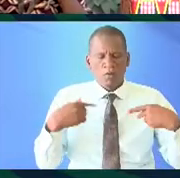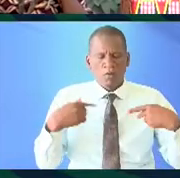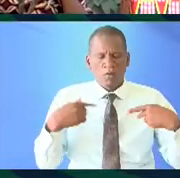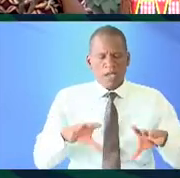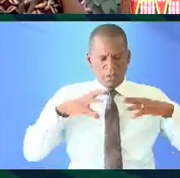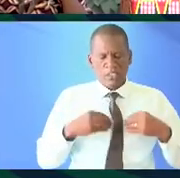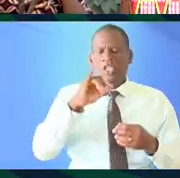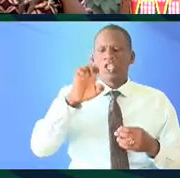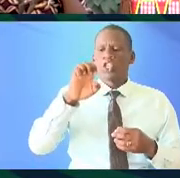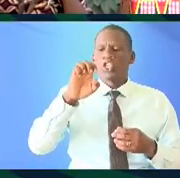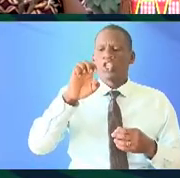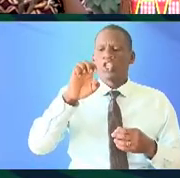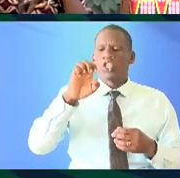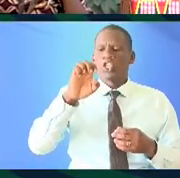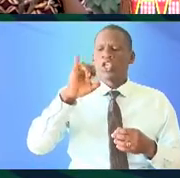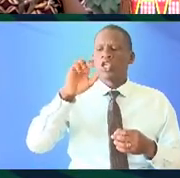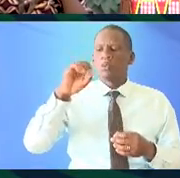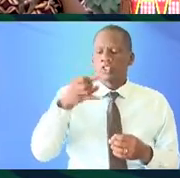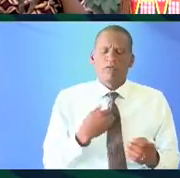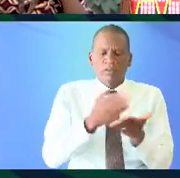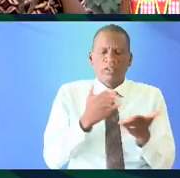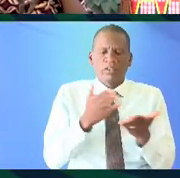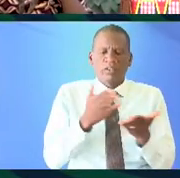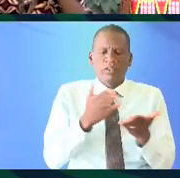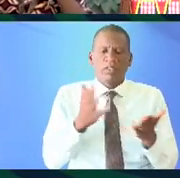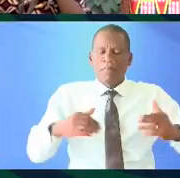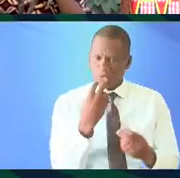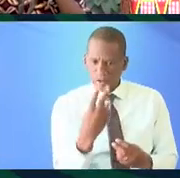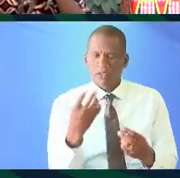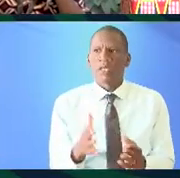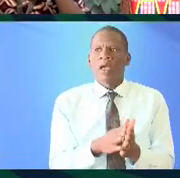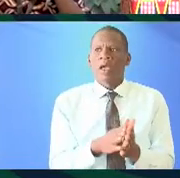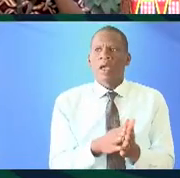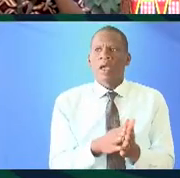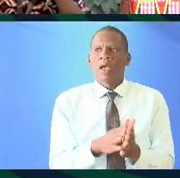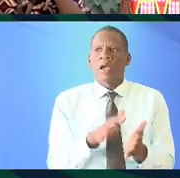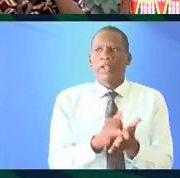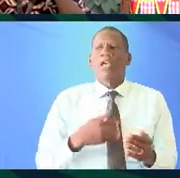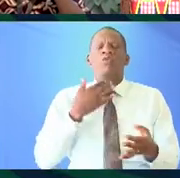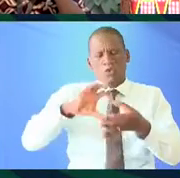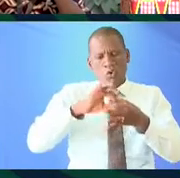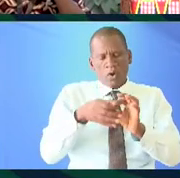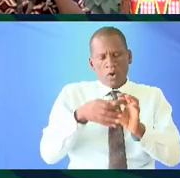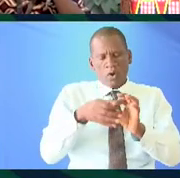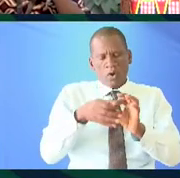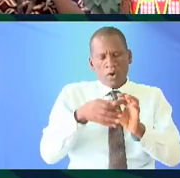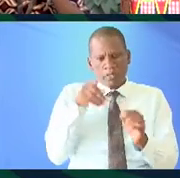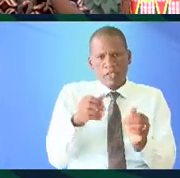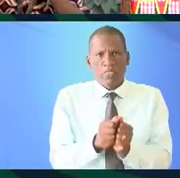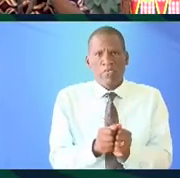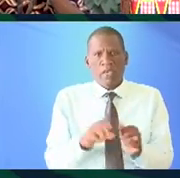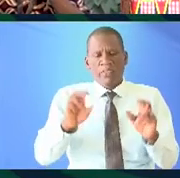embraced emojis and so on there's something about visuals and I want to connect this with